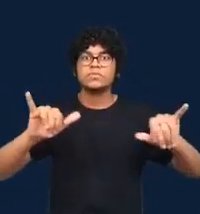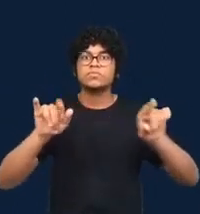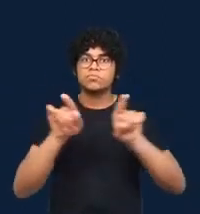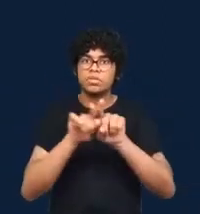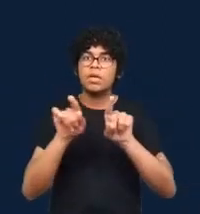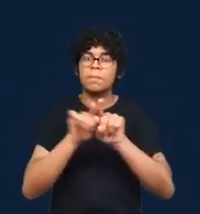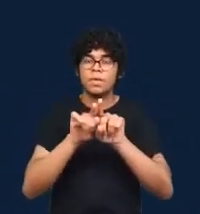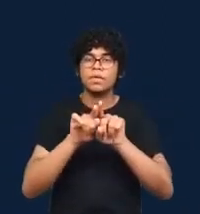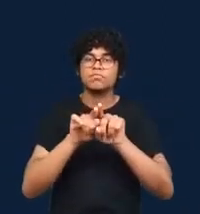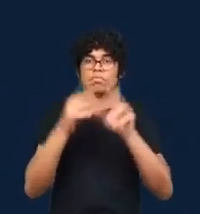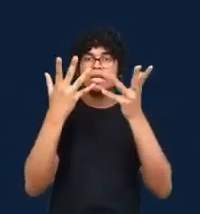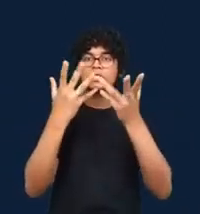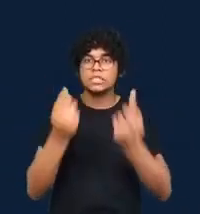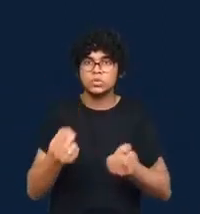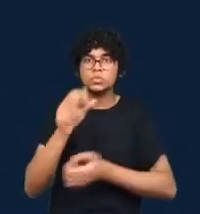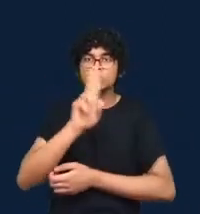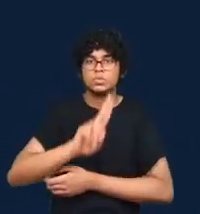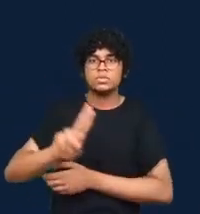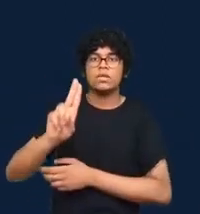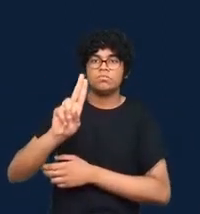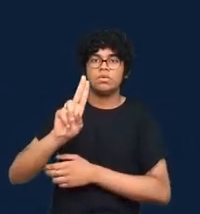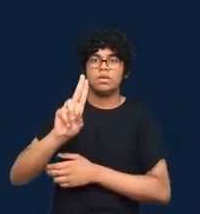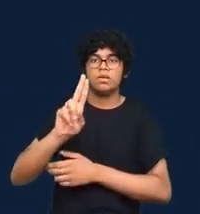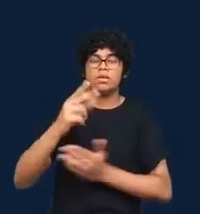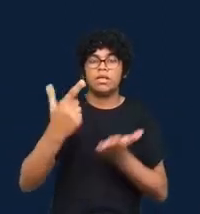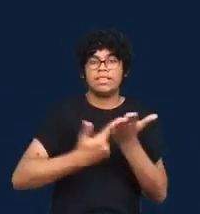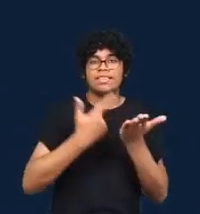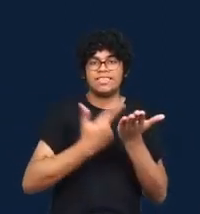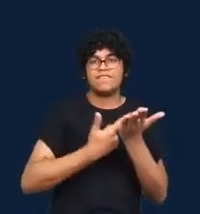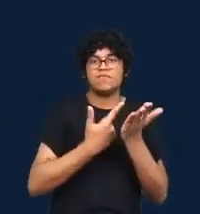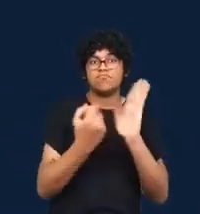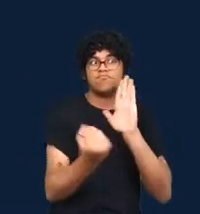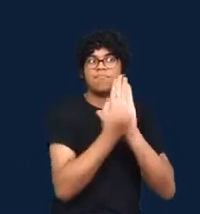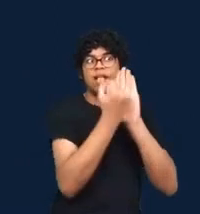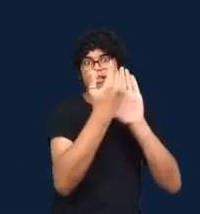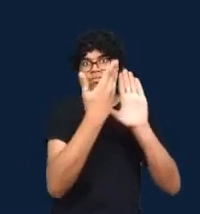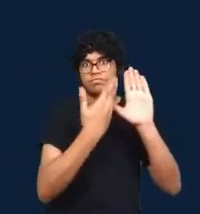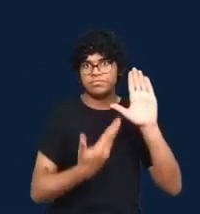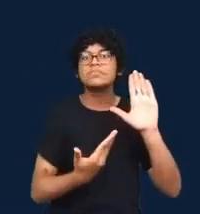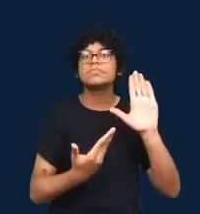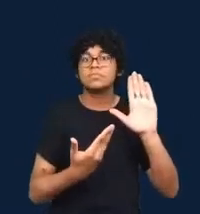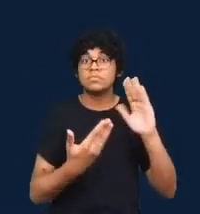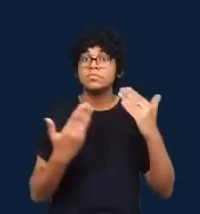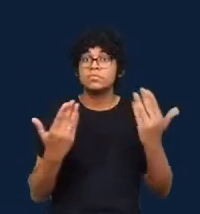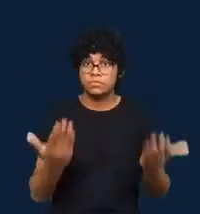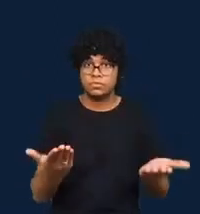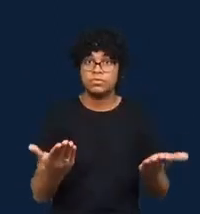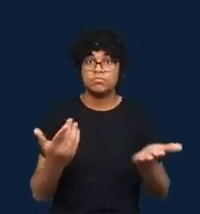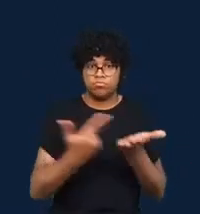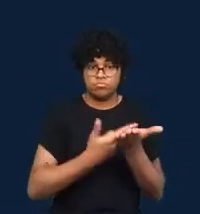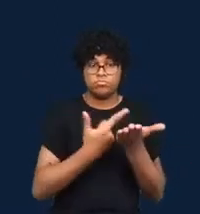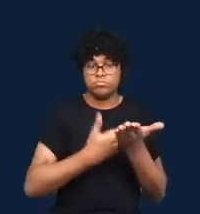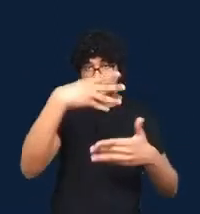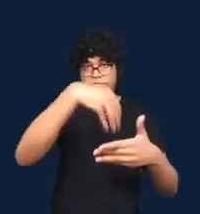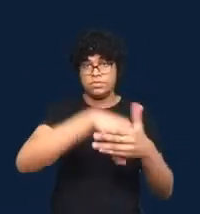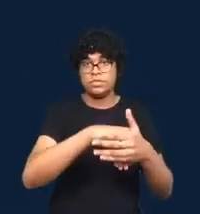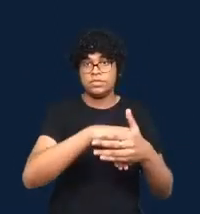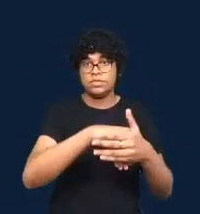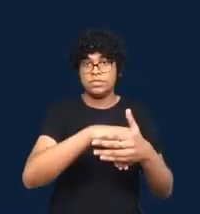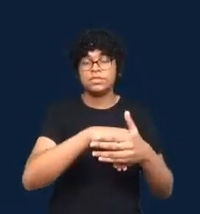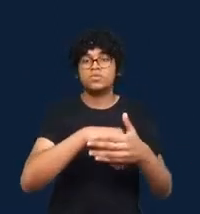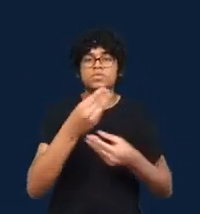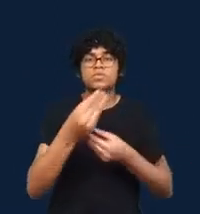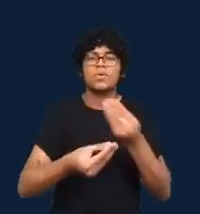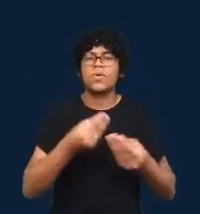So all of this in the book is really down through the voices of the book's authors. And this